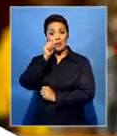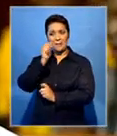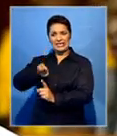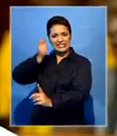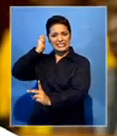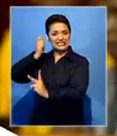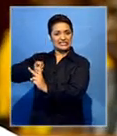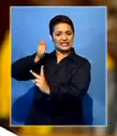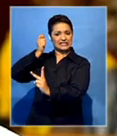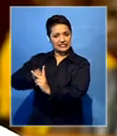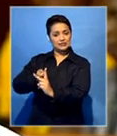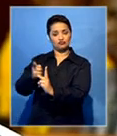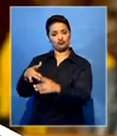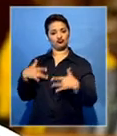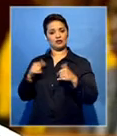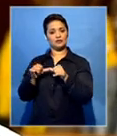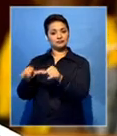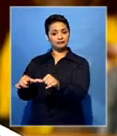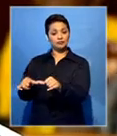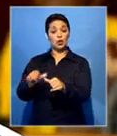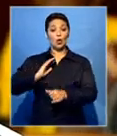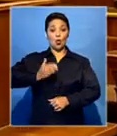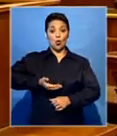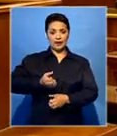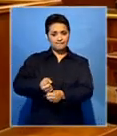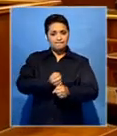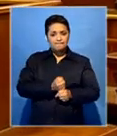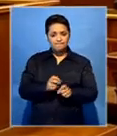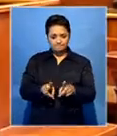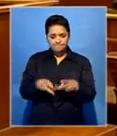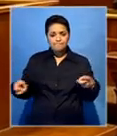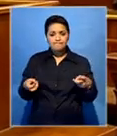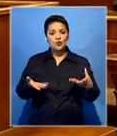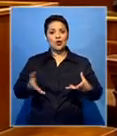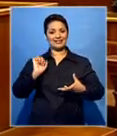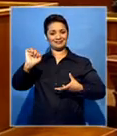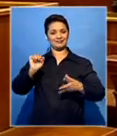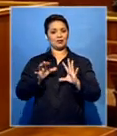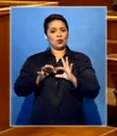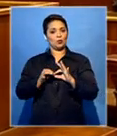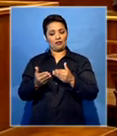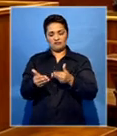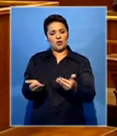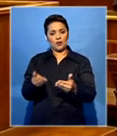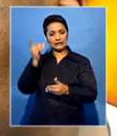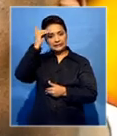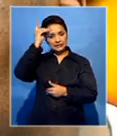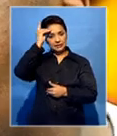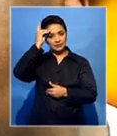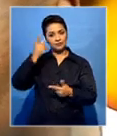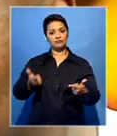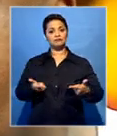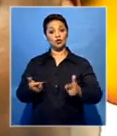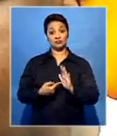an axe. They survived. He also kidnapped a woman and raped her at his Yellowwood Park home near Durban. The defence